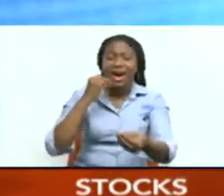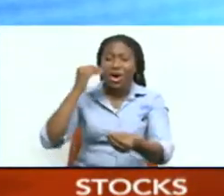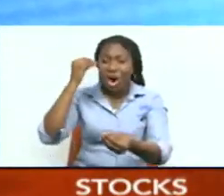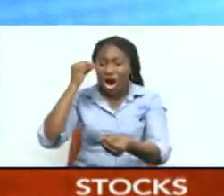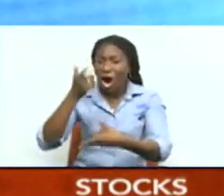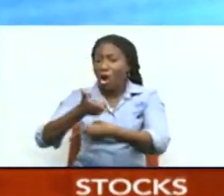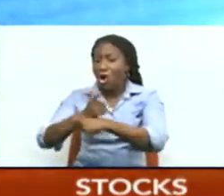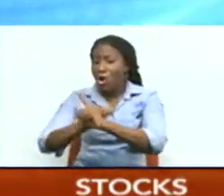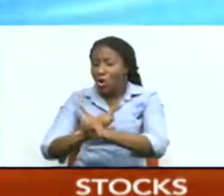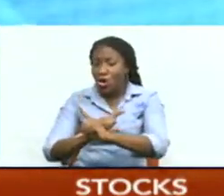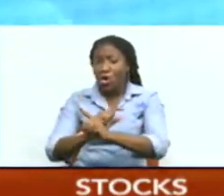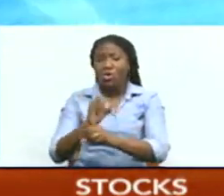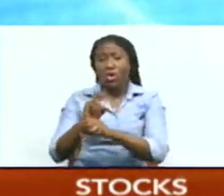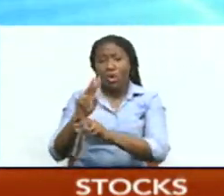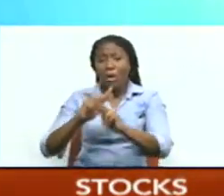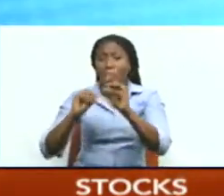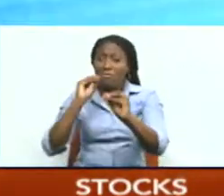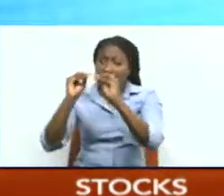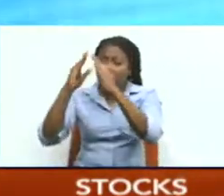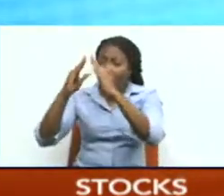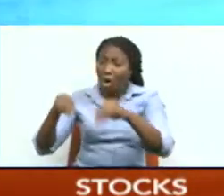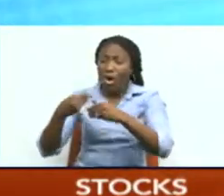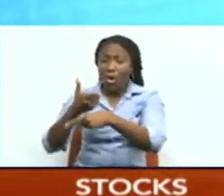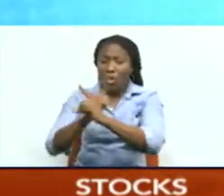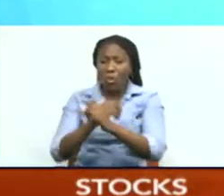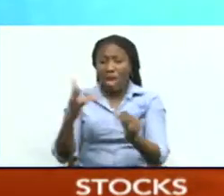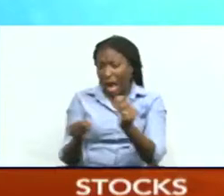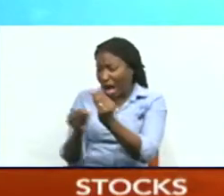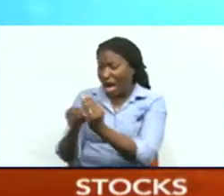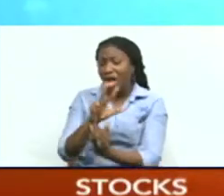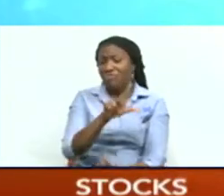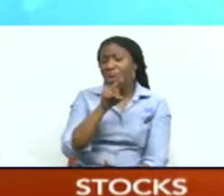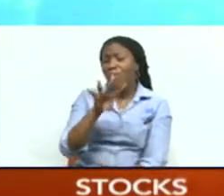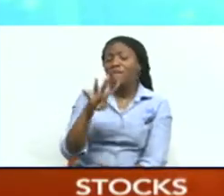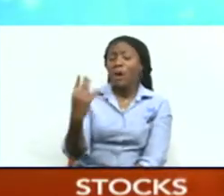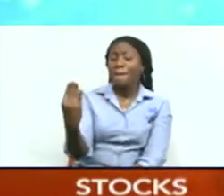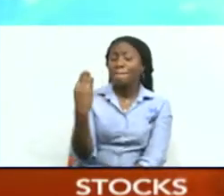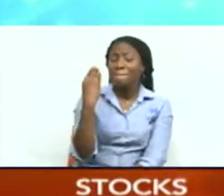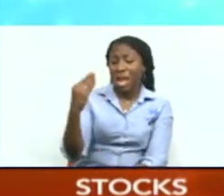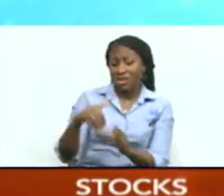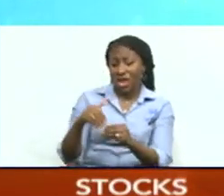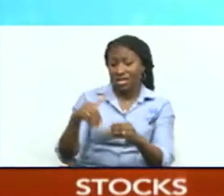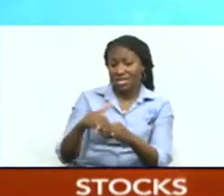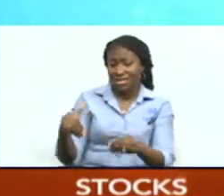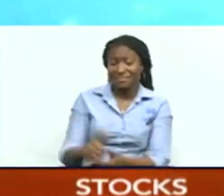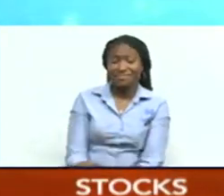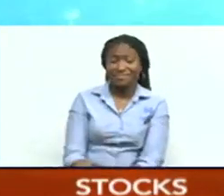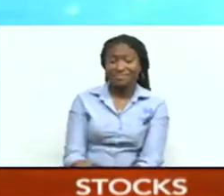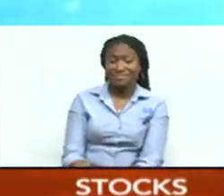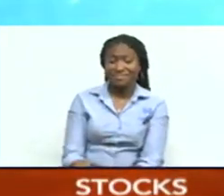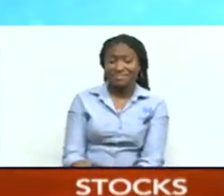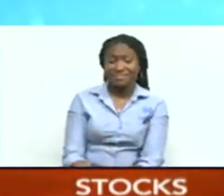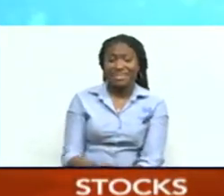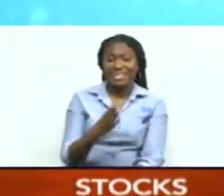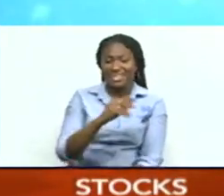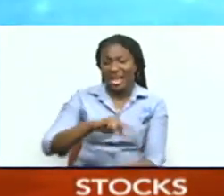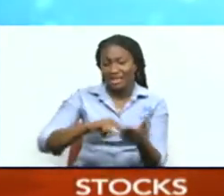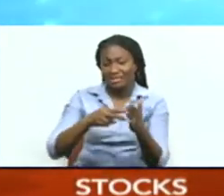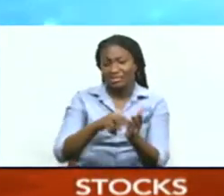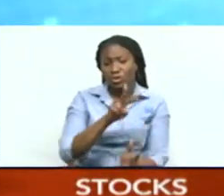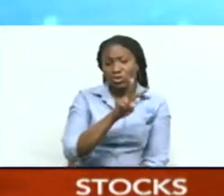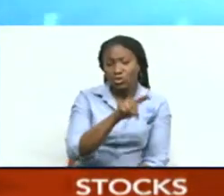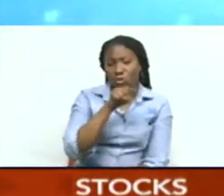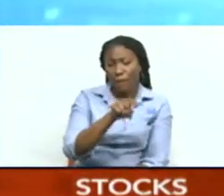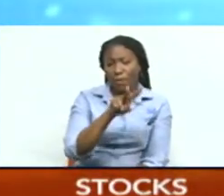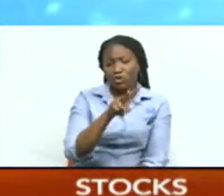loans in the amount of $3.4 billion. Of that amount, $2.2 billion was